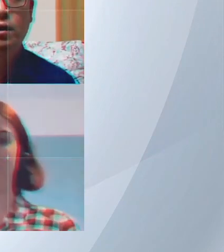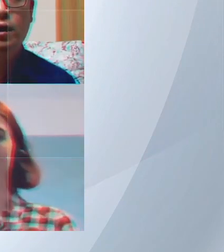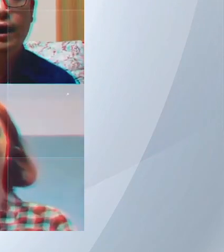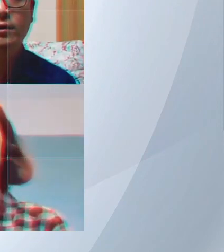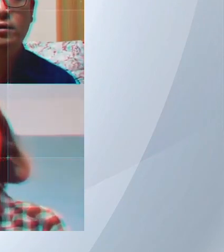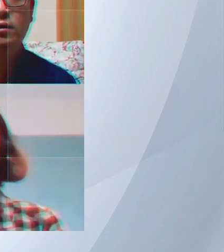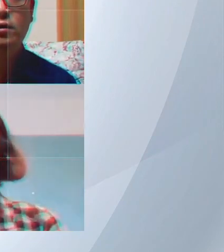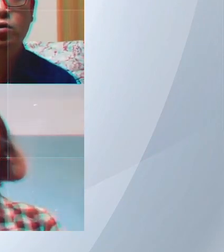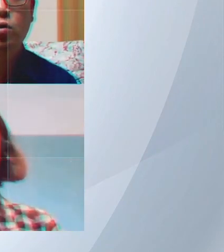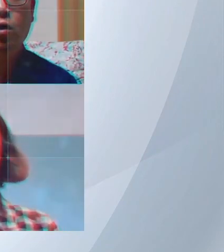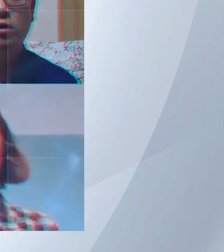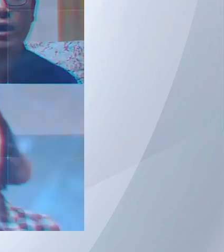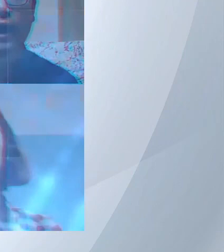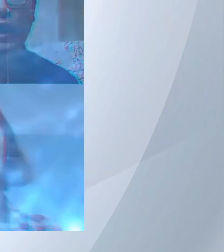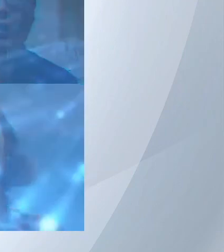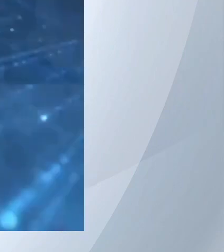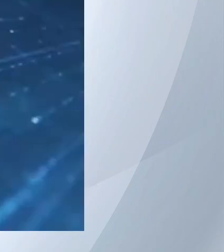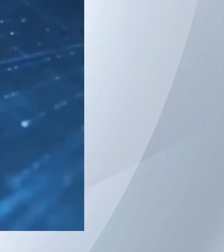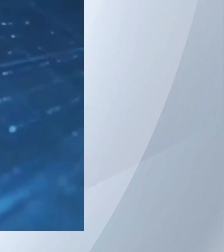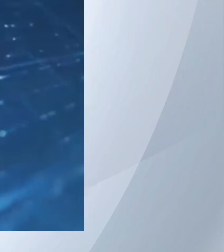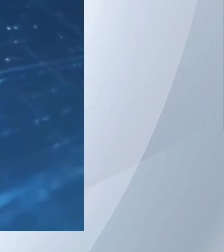Ik ben ***